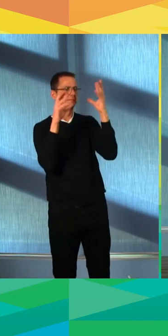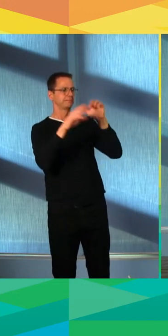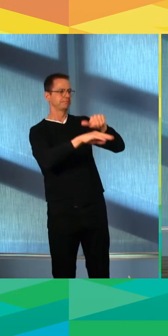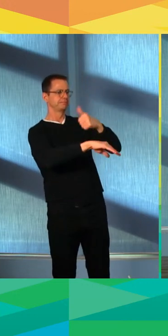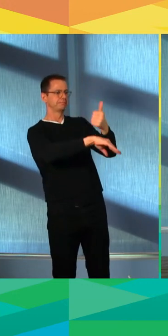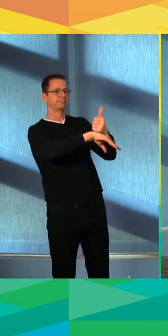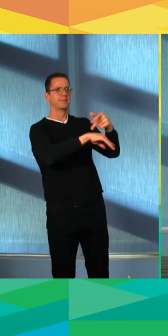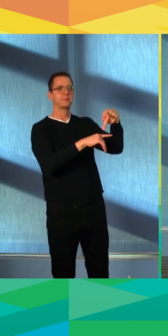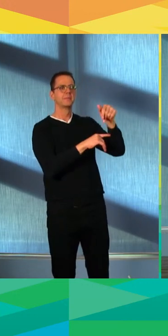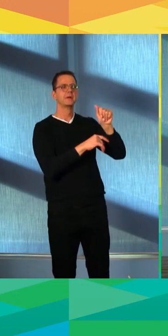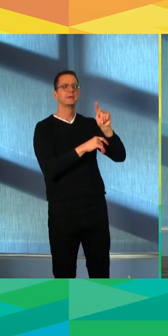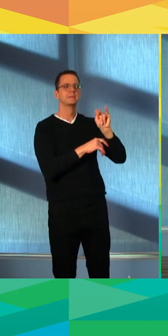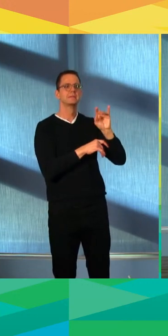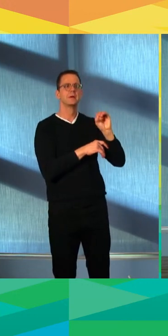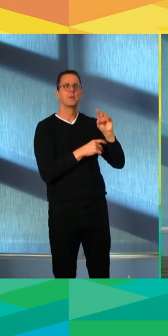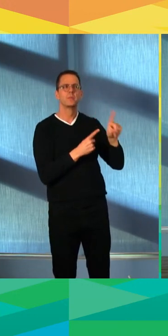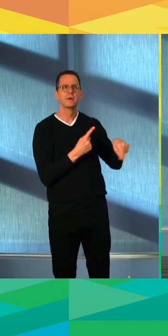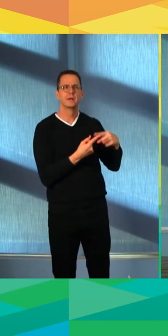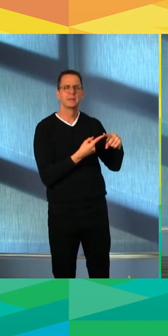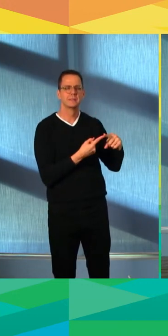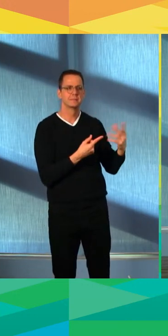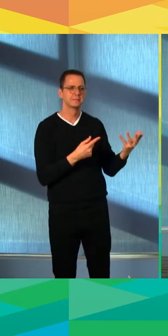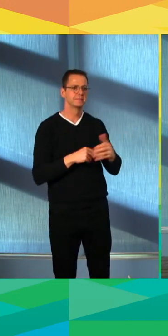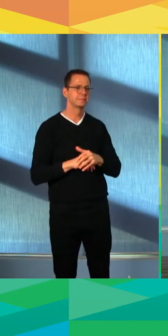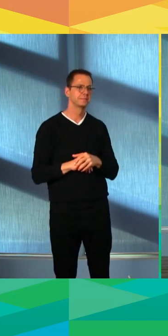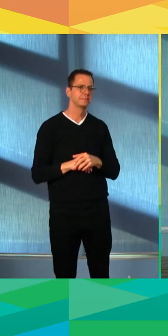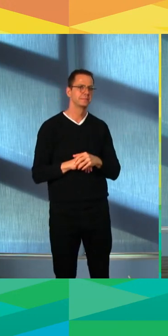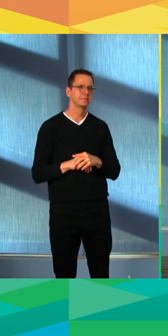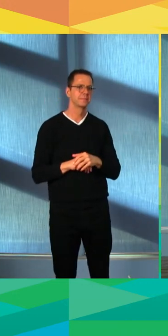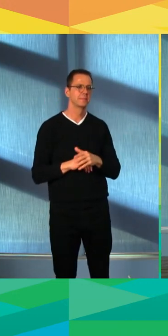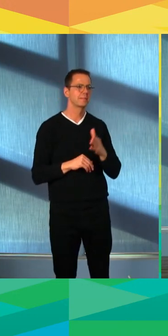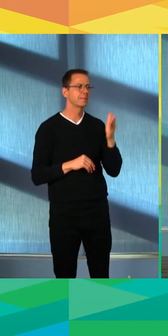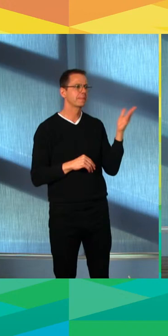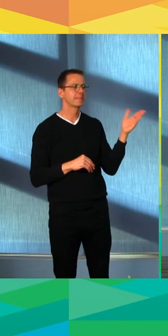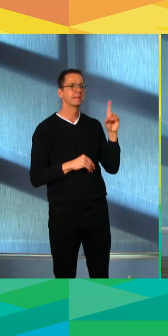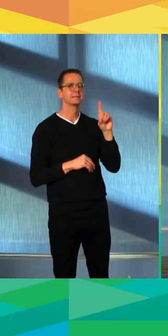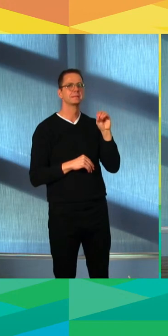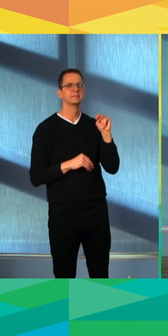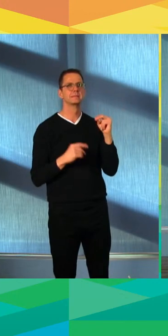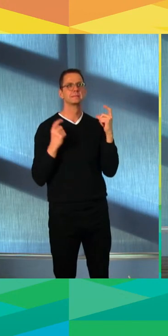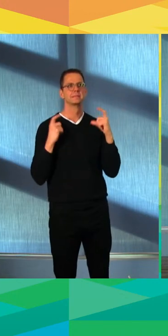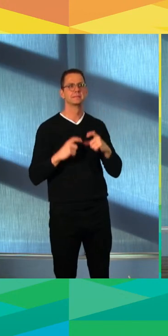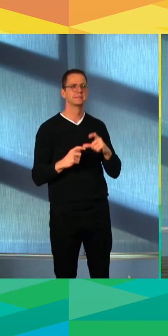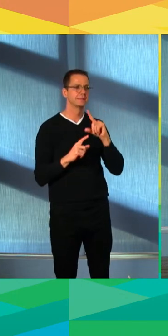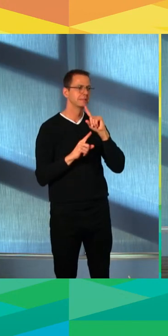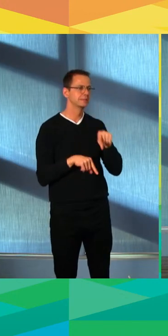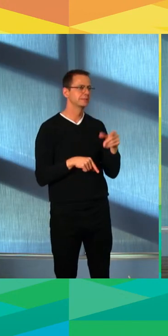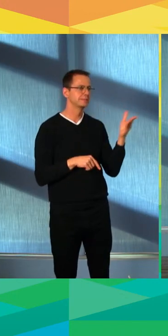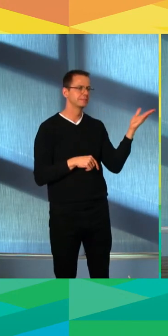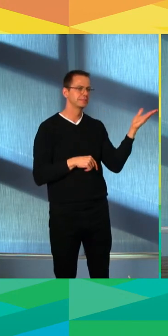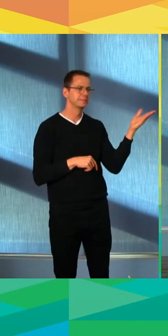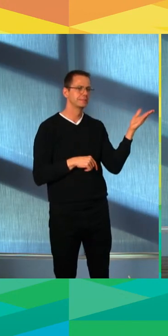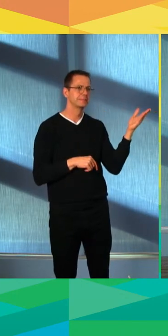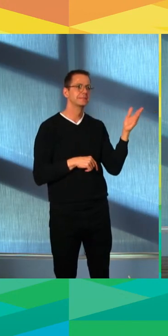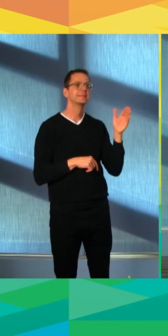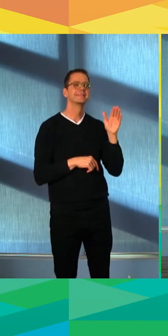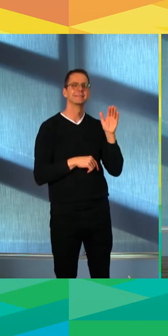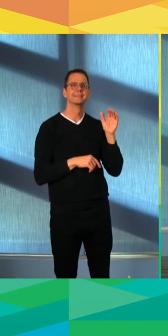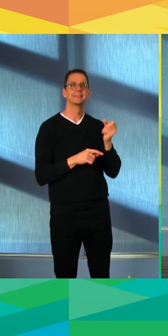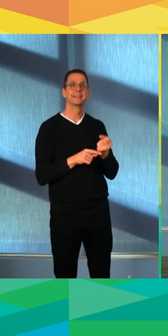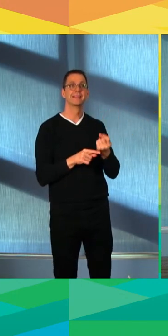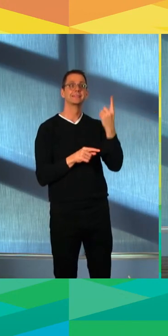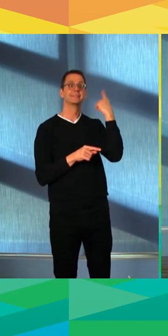last year that we can turn around these applications incredibly quickly and many of the dozens who